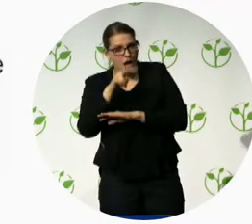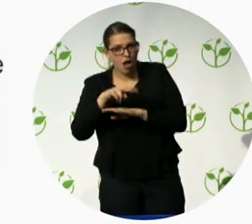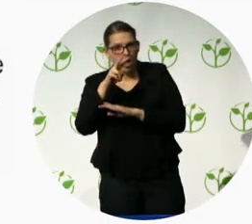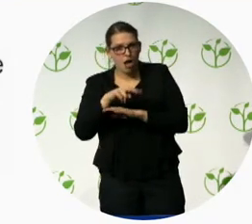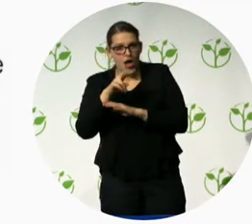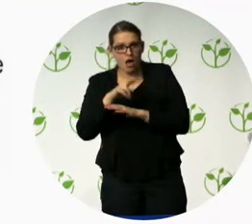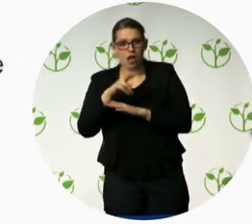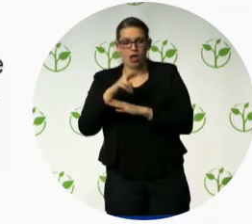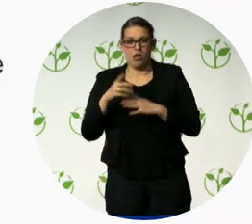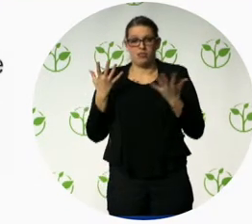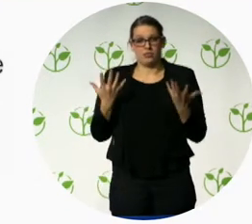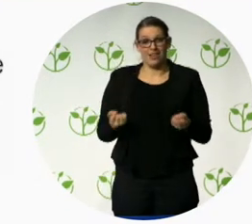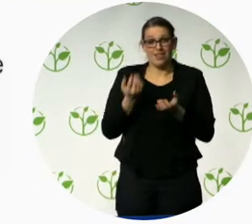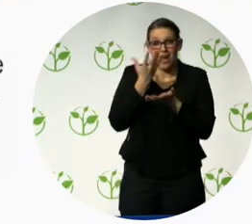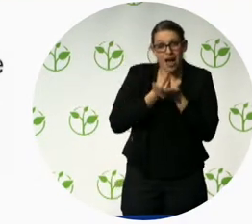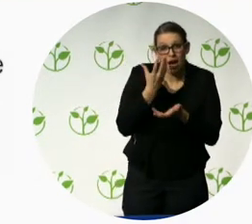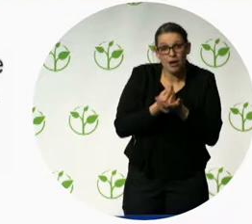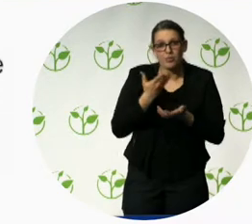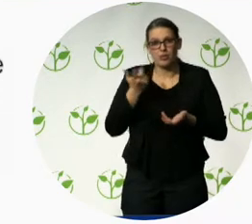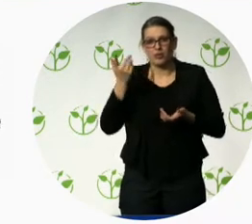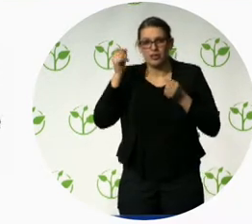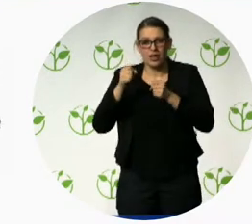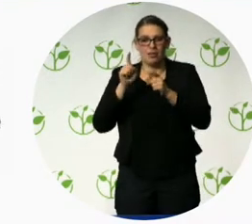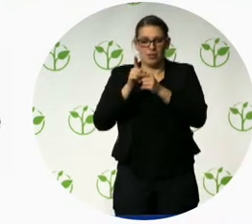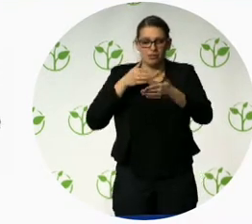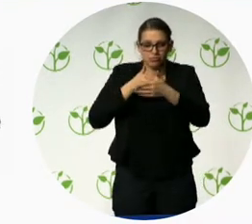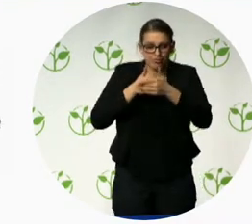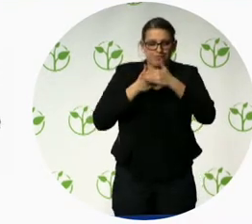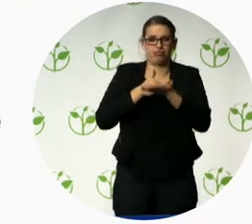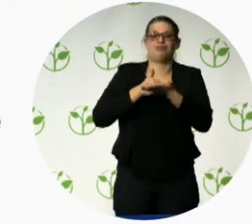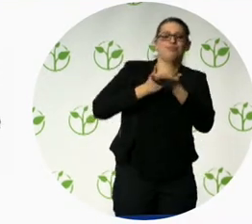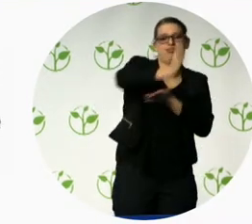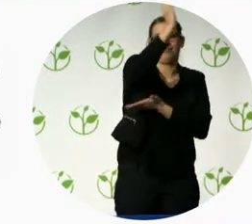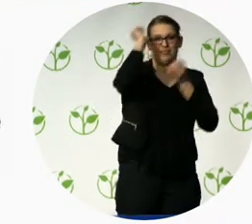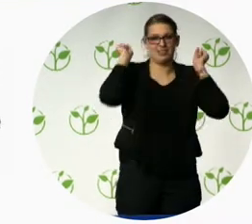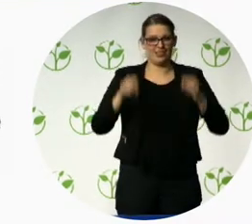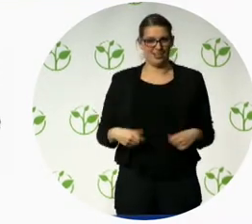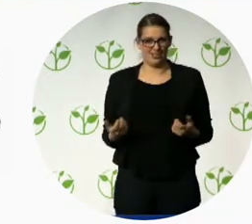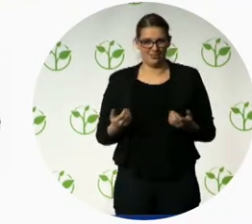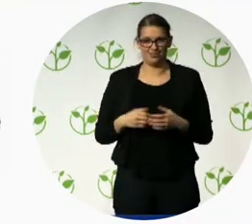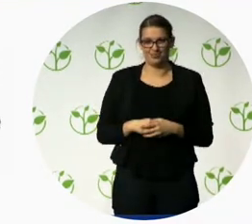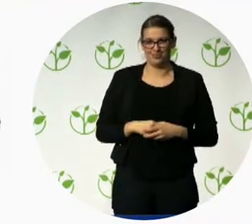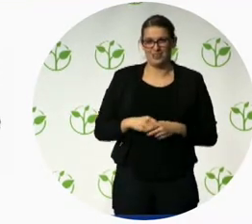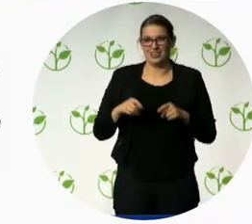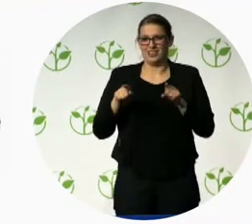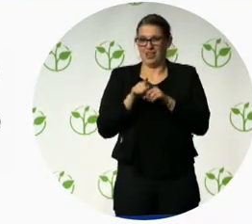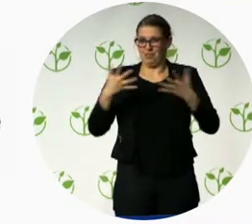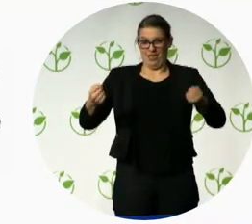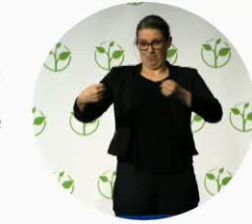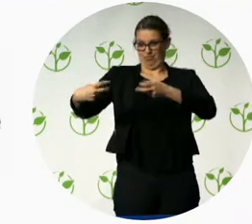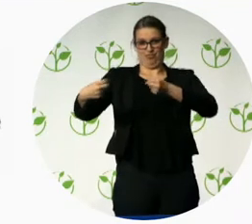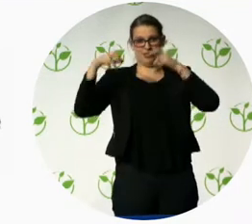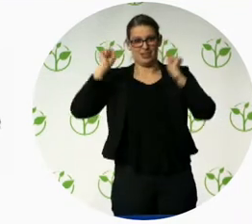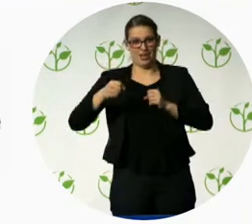her and we were chatting for 40 minutes about the opportunities for people in Jamaica and how could we help and how we could we link in. We simply wouldn't have had